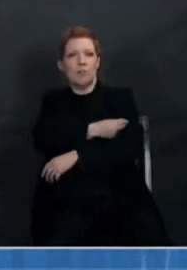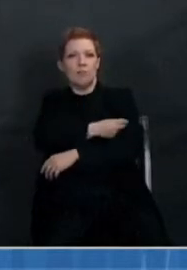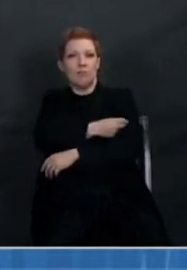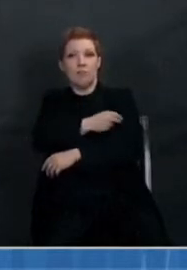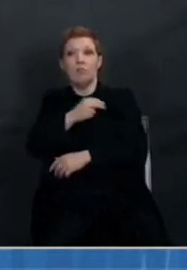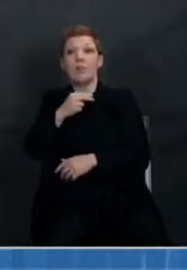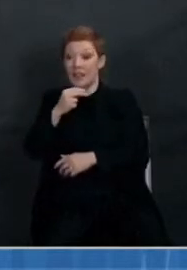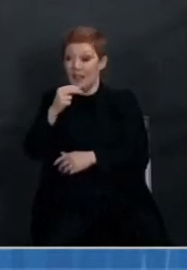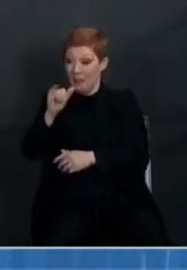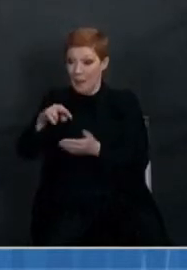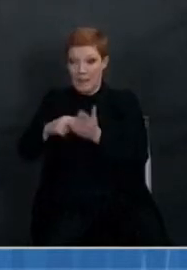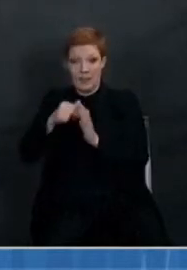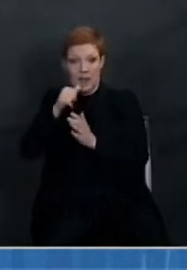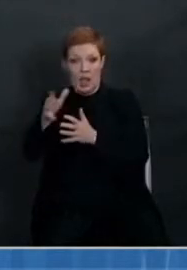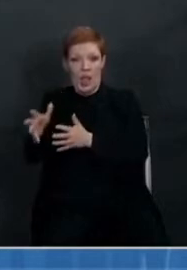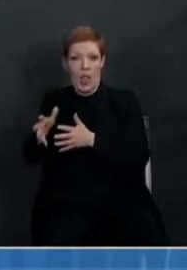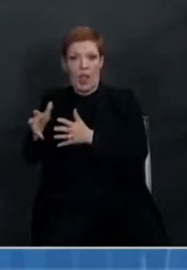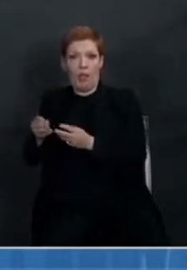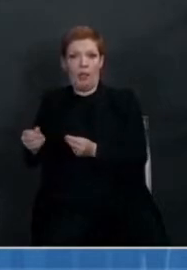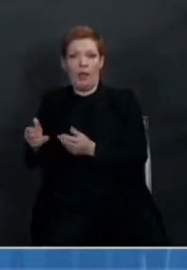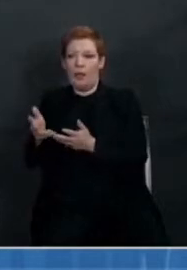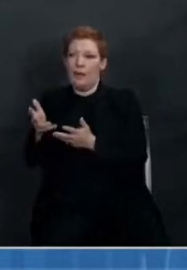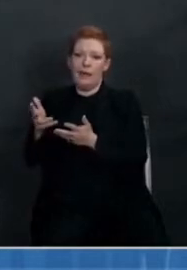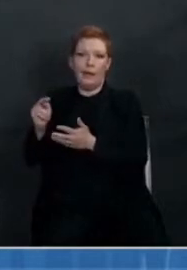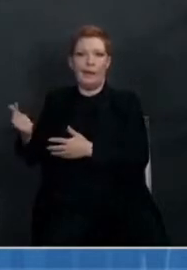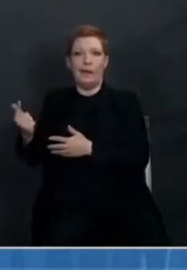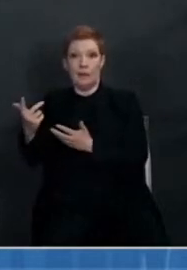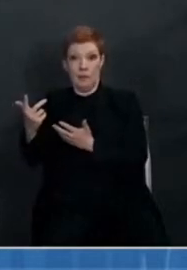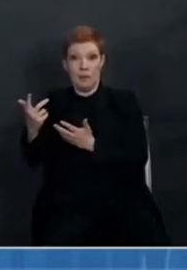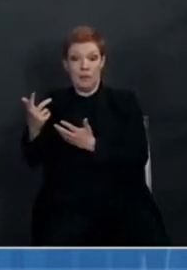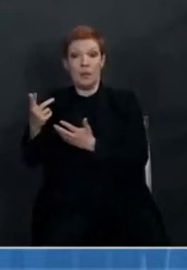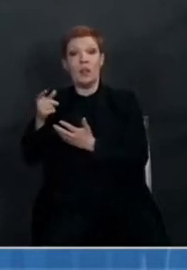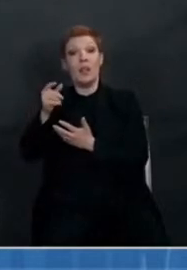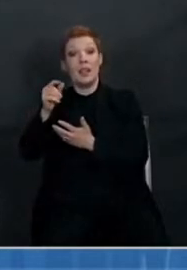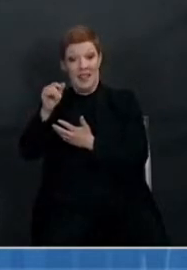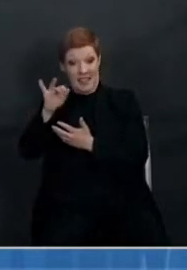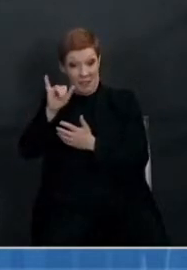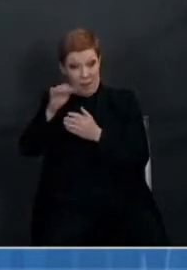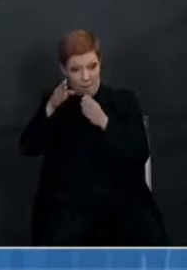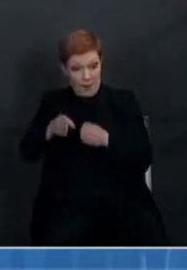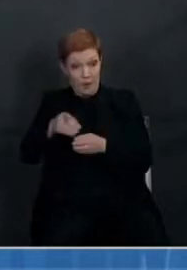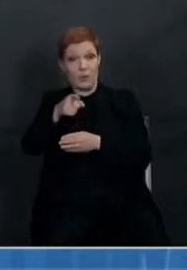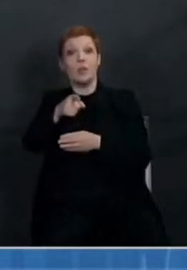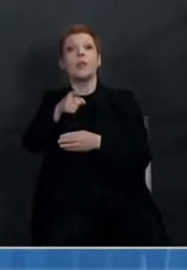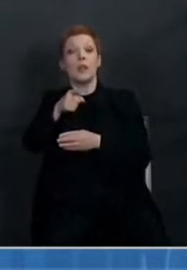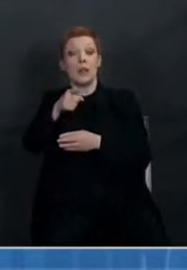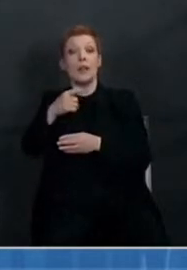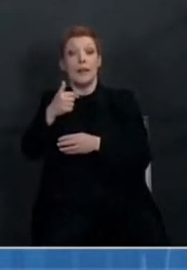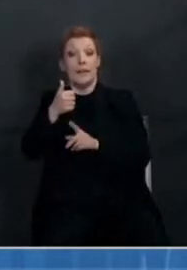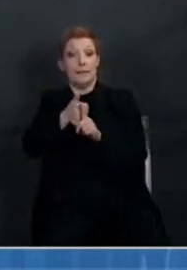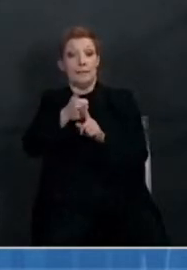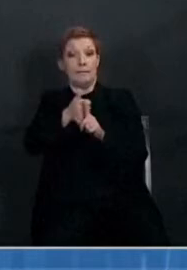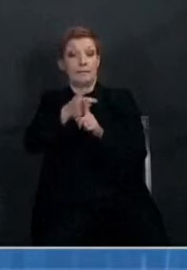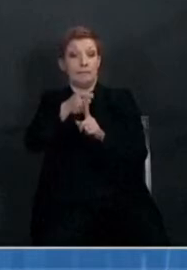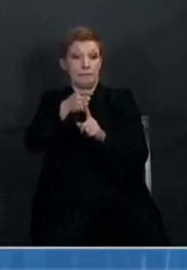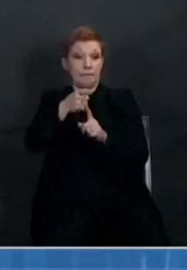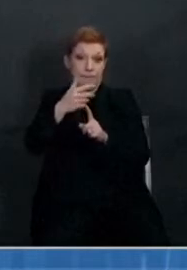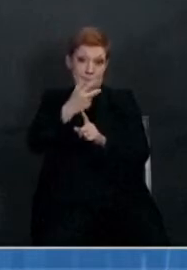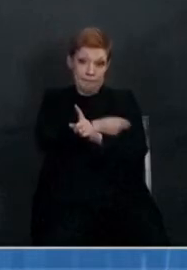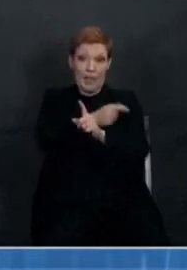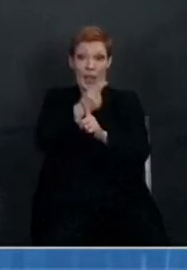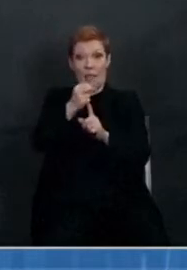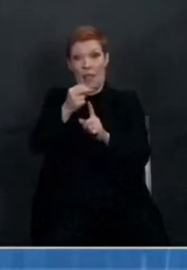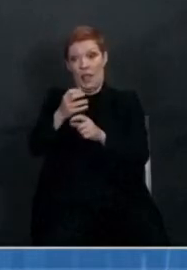someone's arm. If a person is ready for their second dose, that person will be prioritized. If a person has not